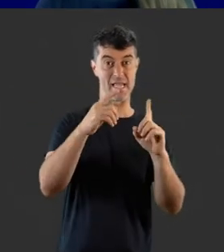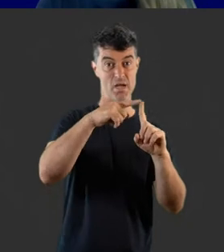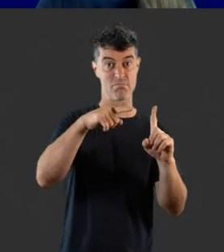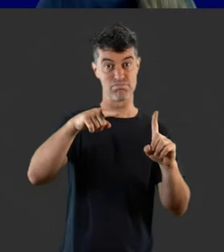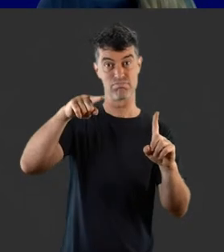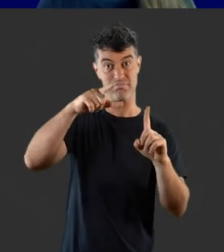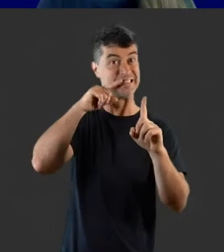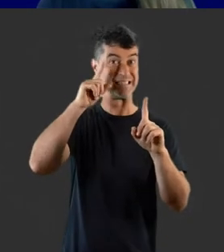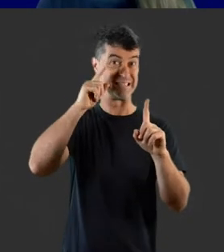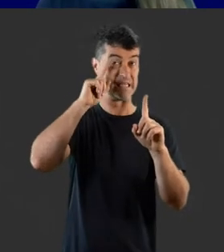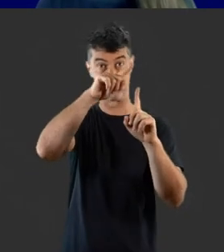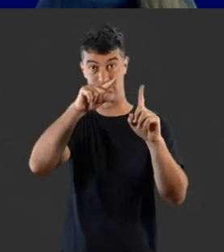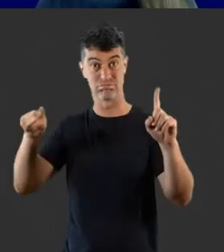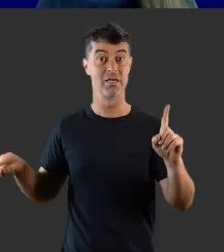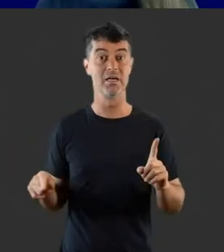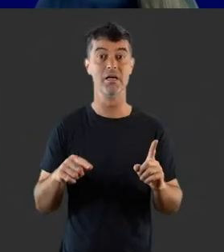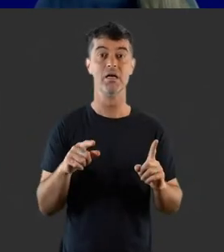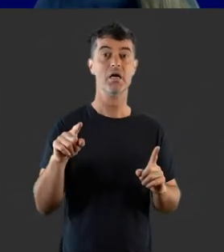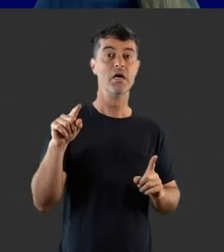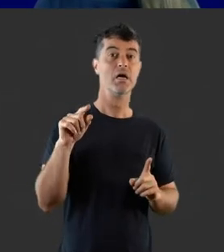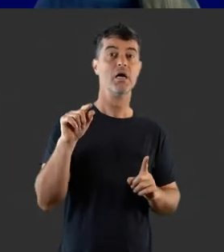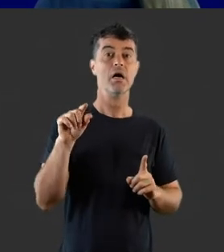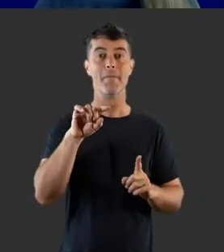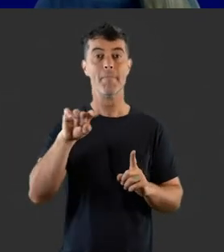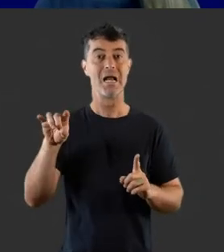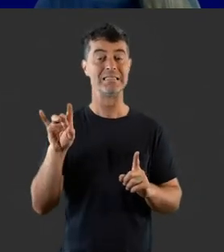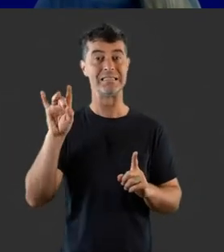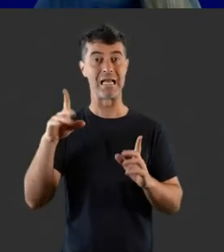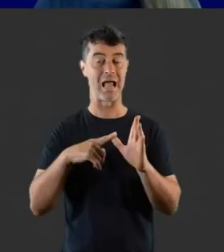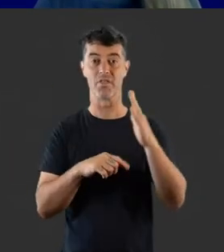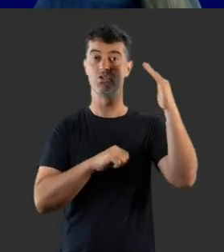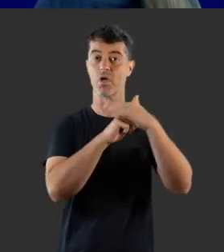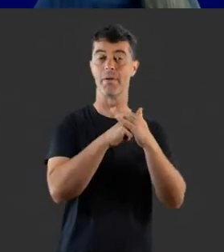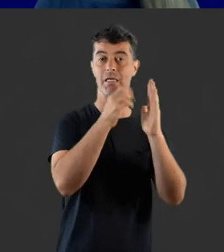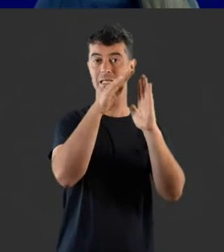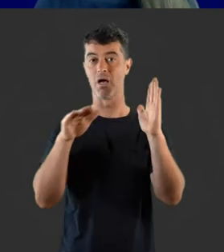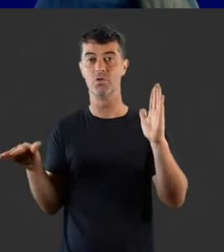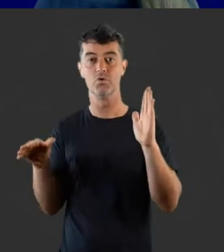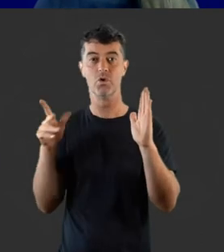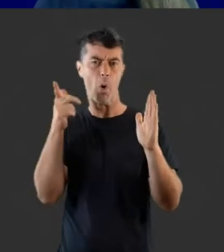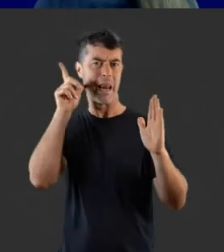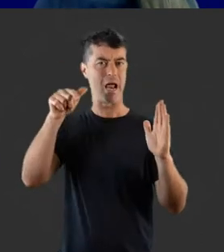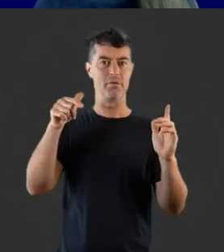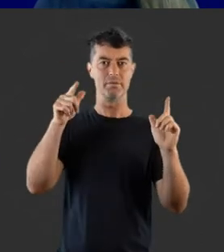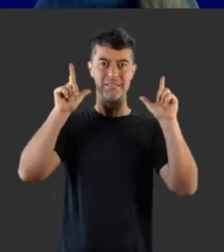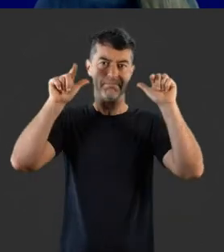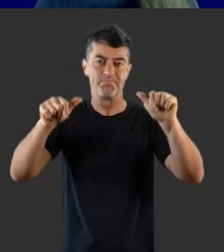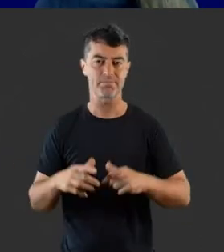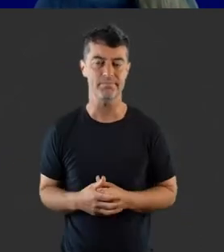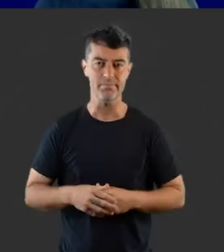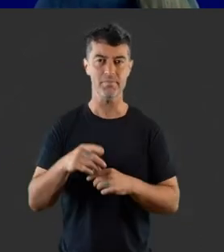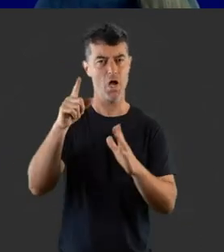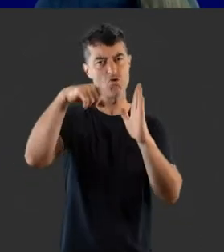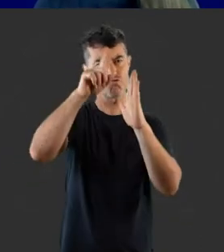in decibel increases as you move down the graph, with minus 10 decibels at the top, moving down to the louder sounds.